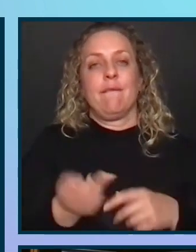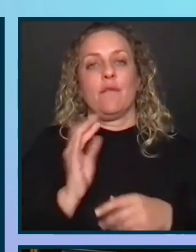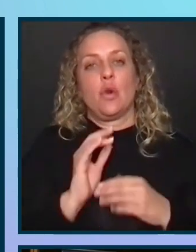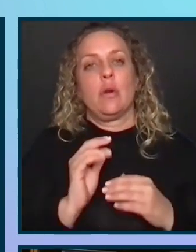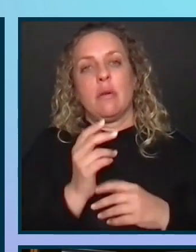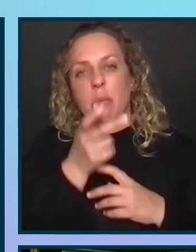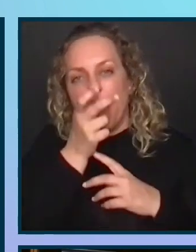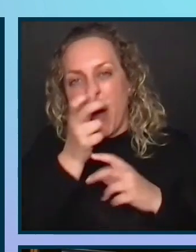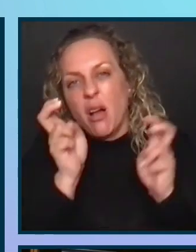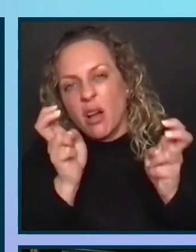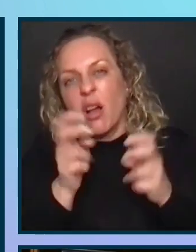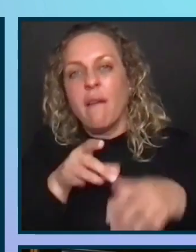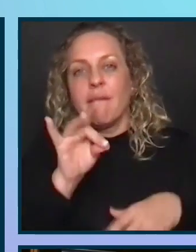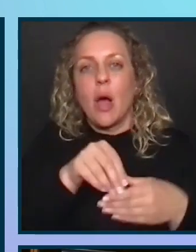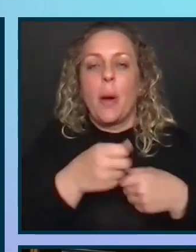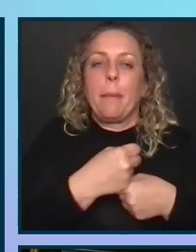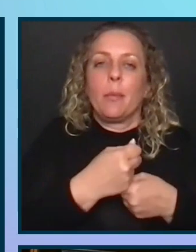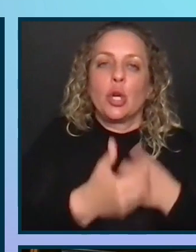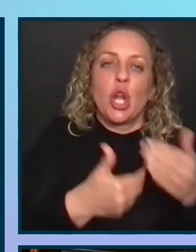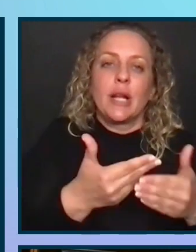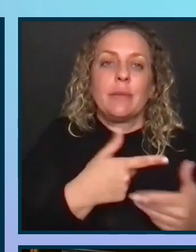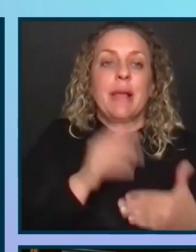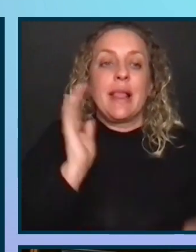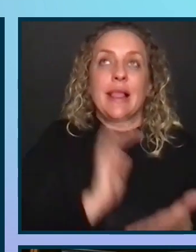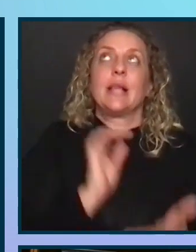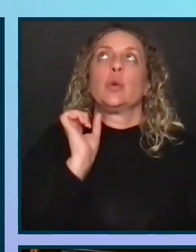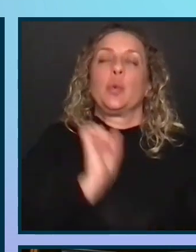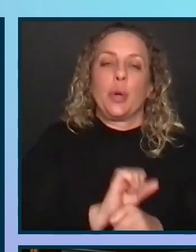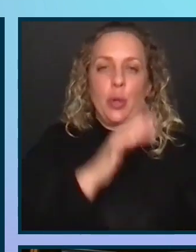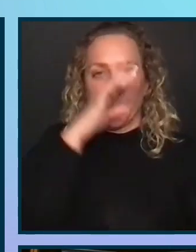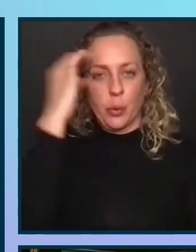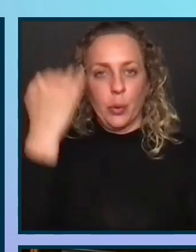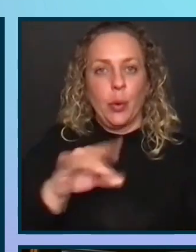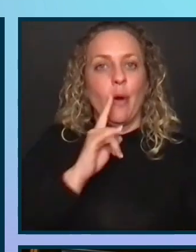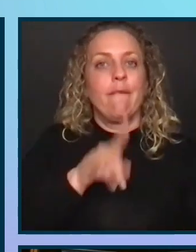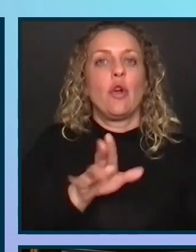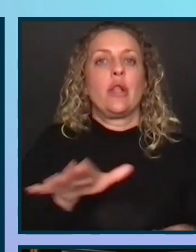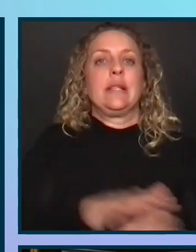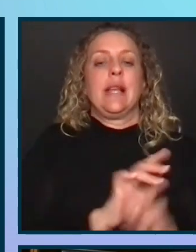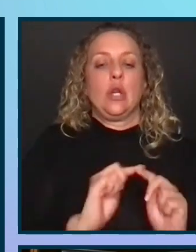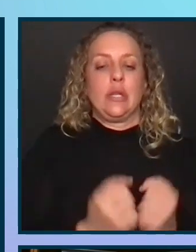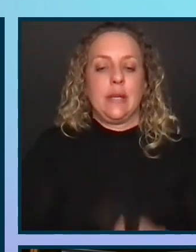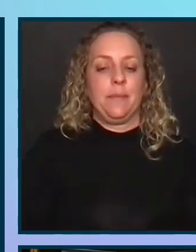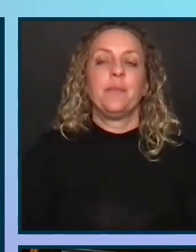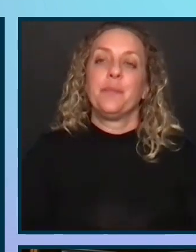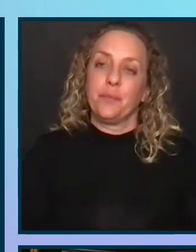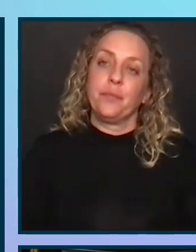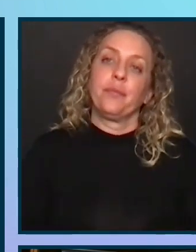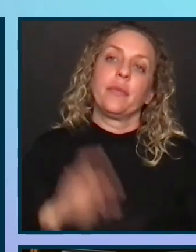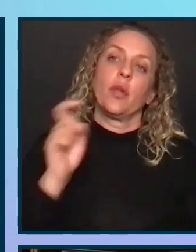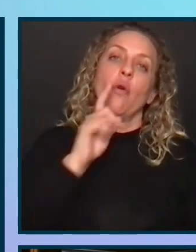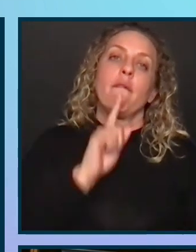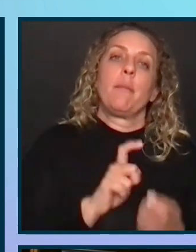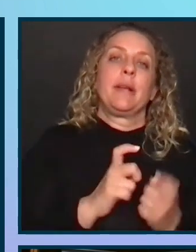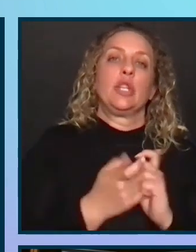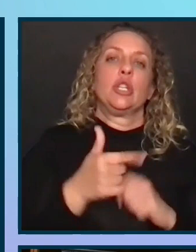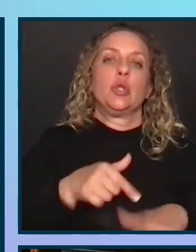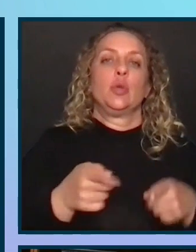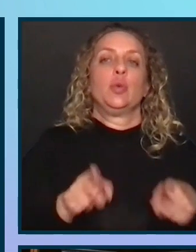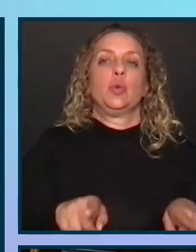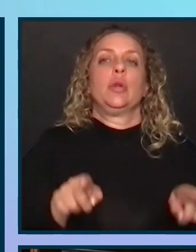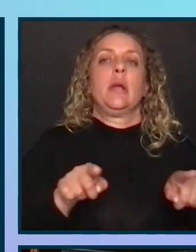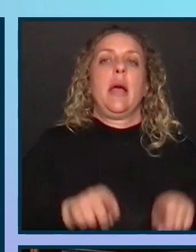bugs are found in production, which means less work for the entire team. In order for big changes to take hold,